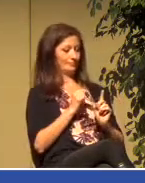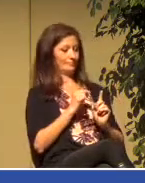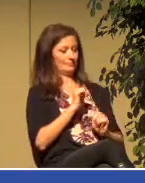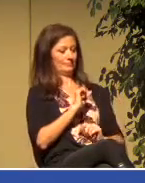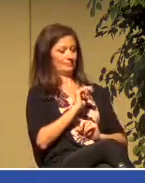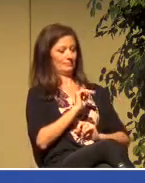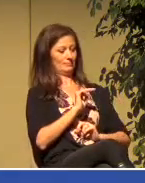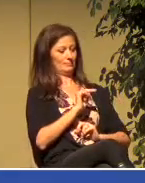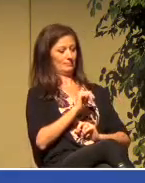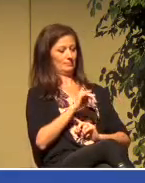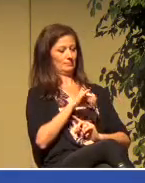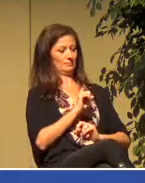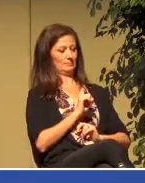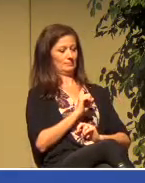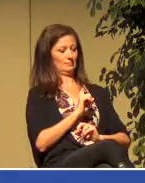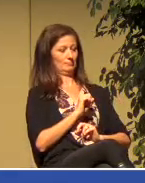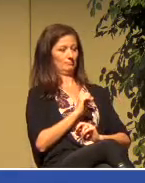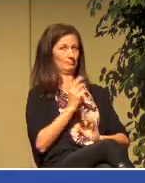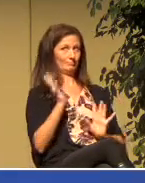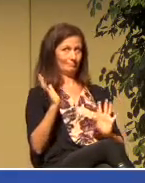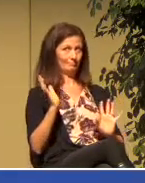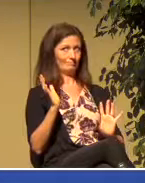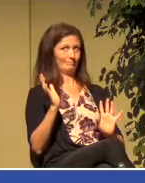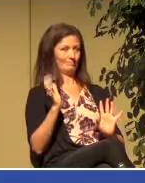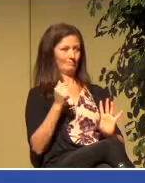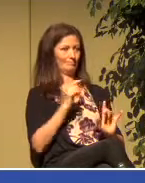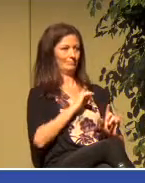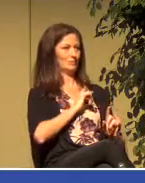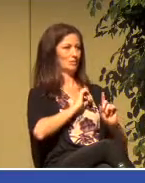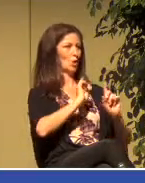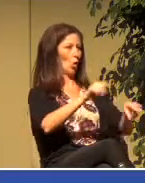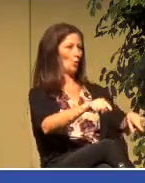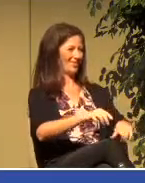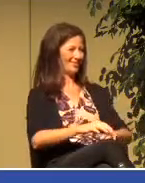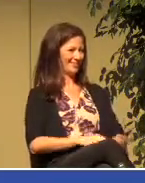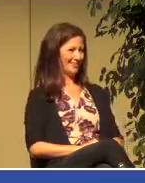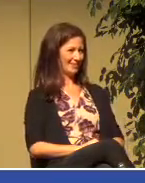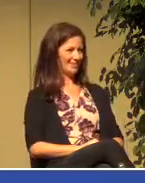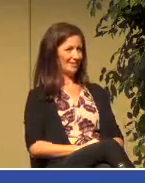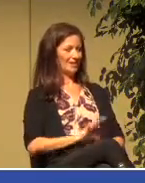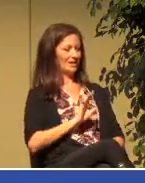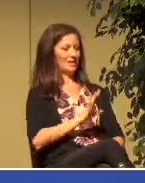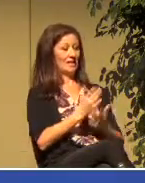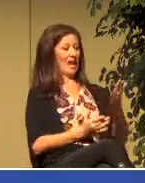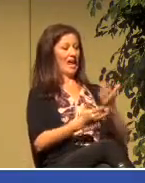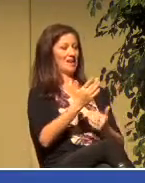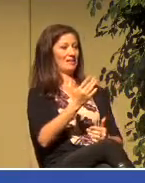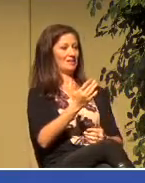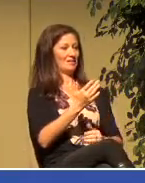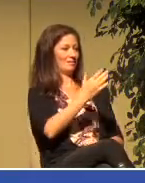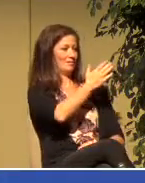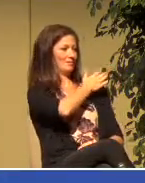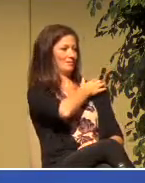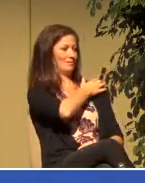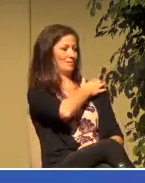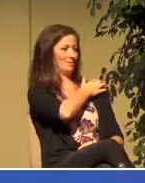Ananias goes and he lays his hand on this persecutor of Christians.